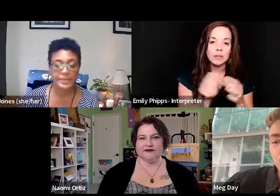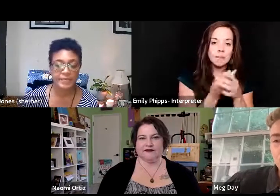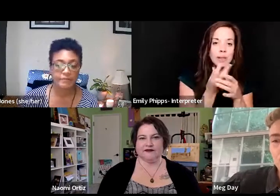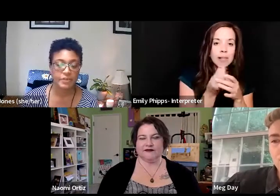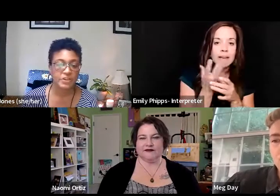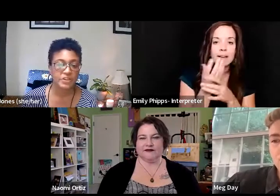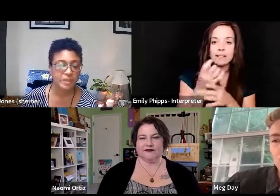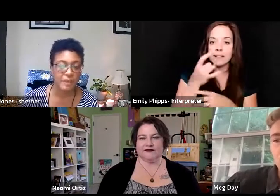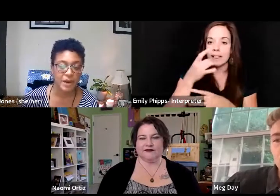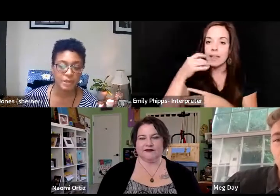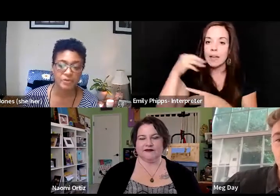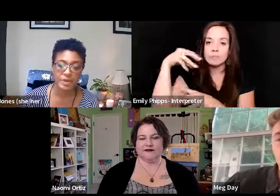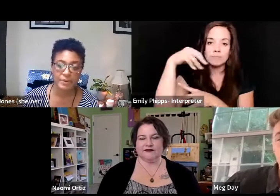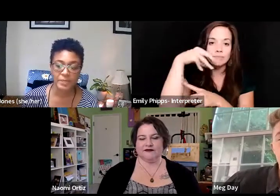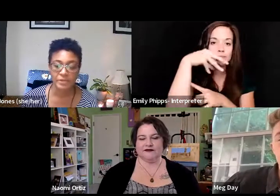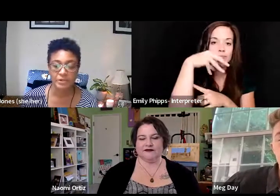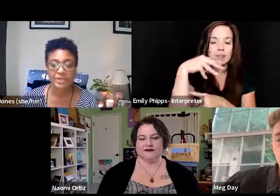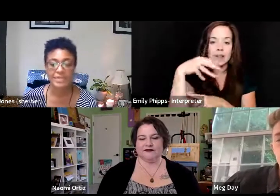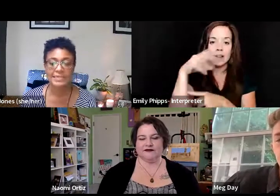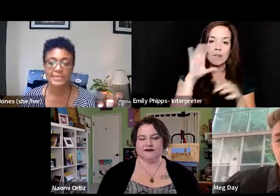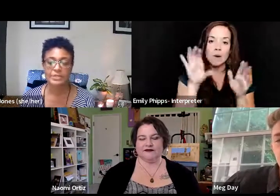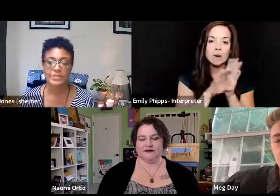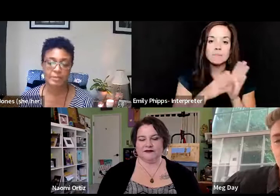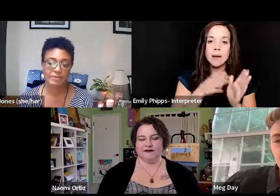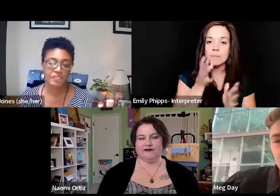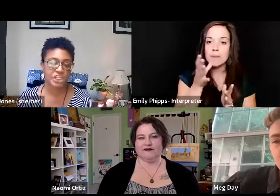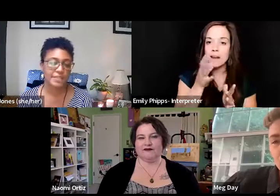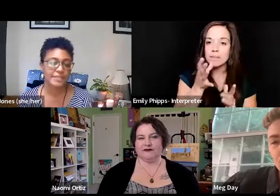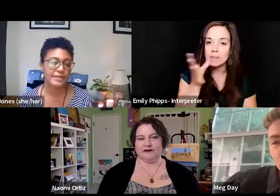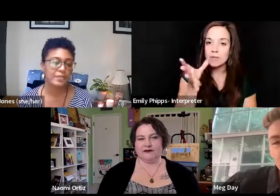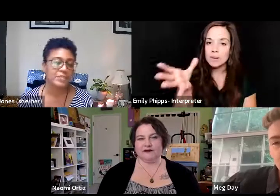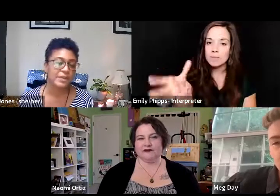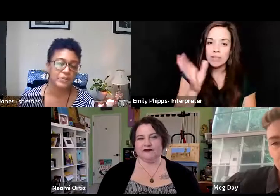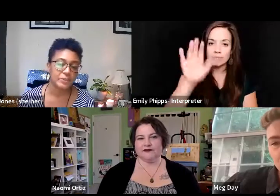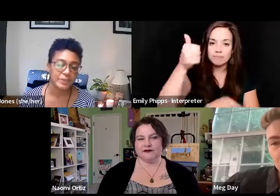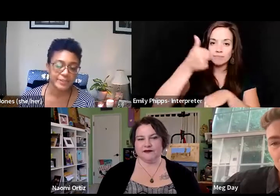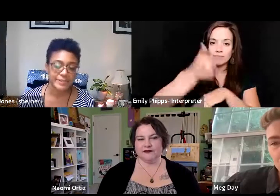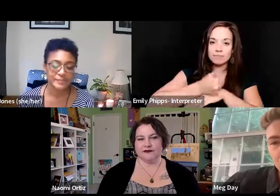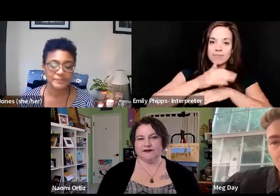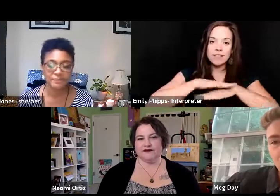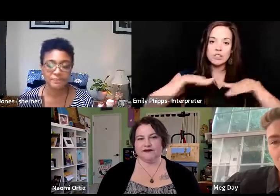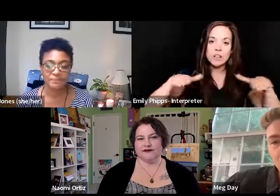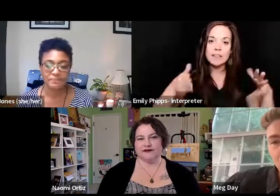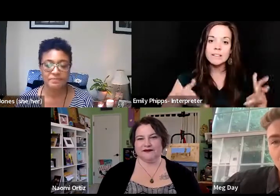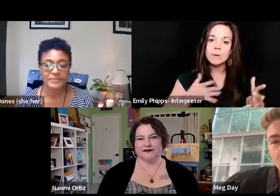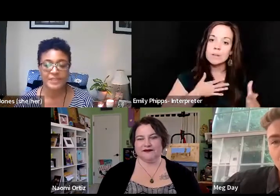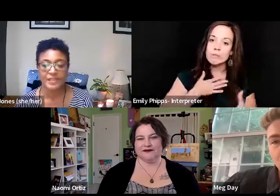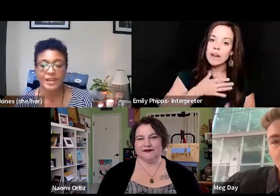lamp, and photos of my mom and grandmother that sit on top of a chest that was my grandmother's.